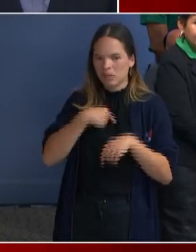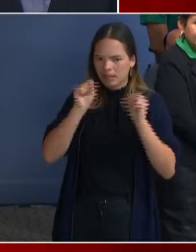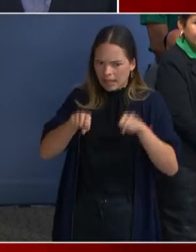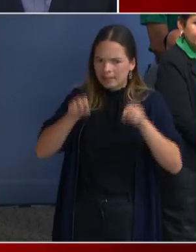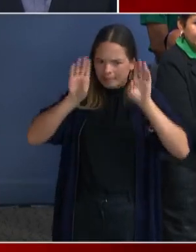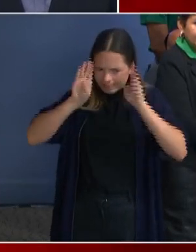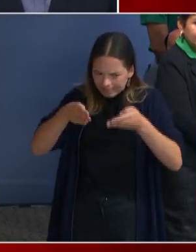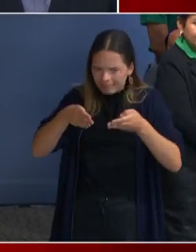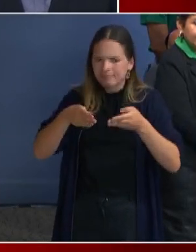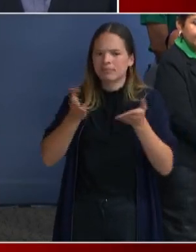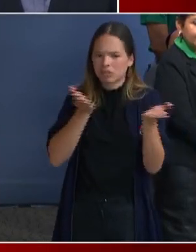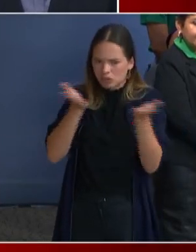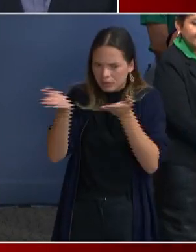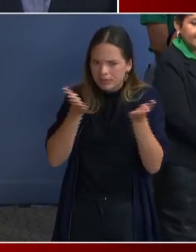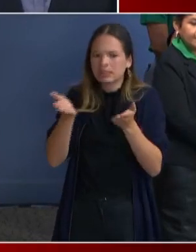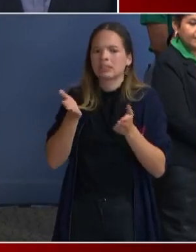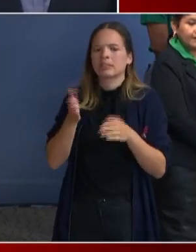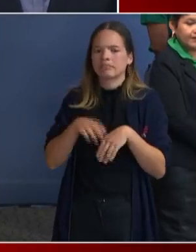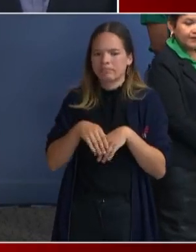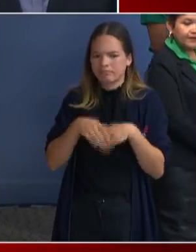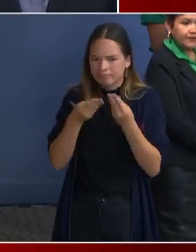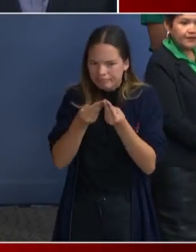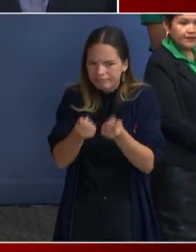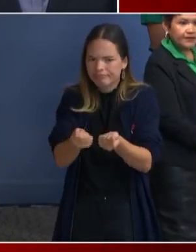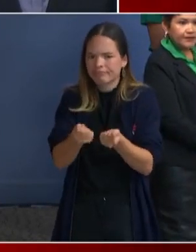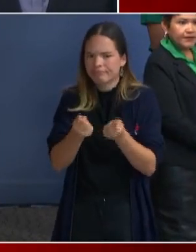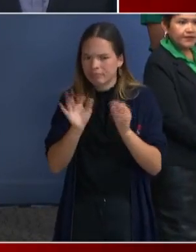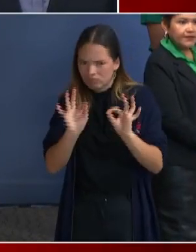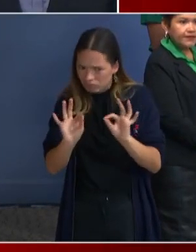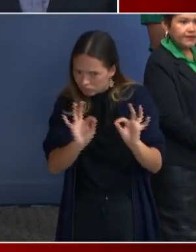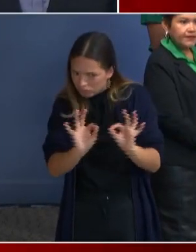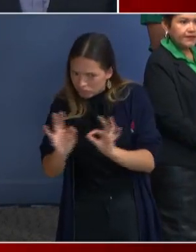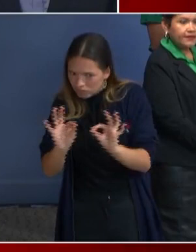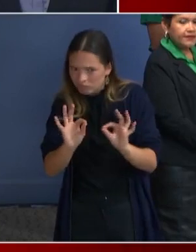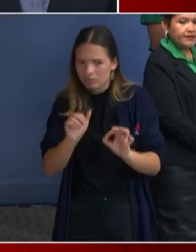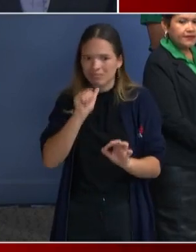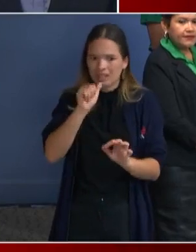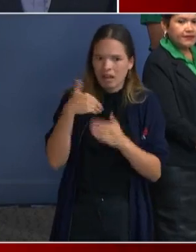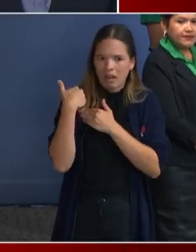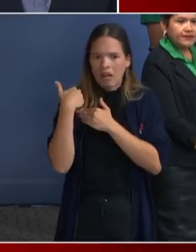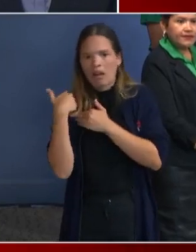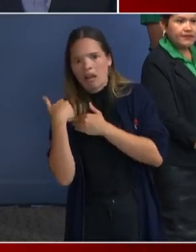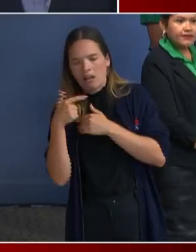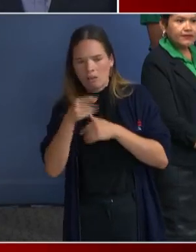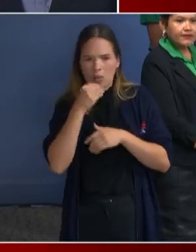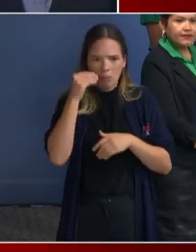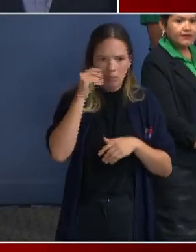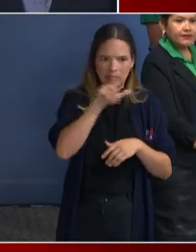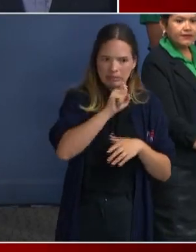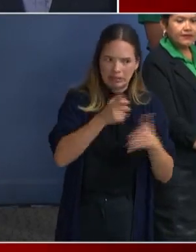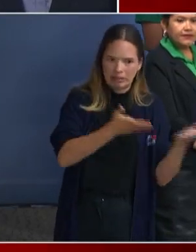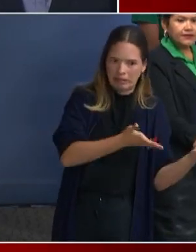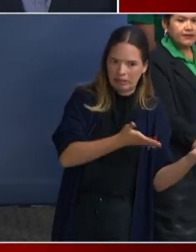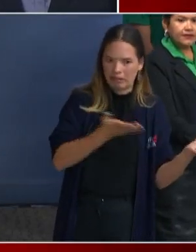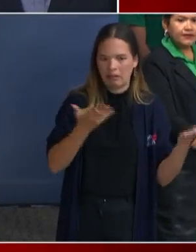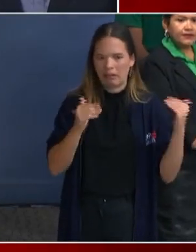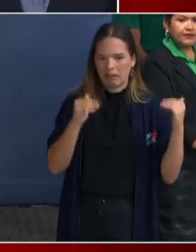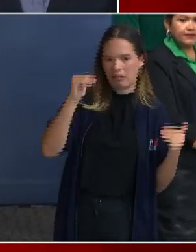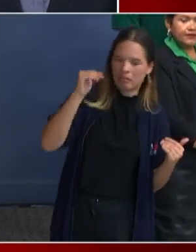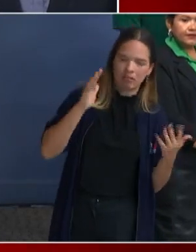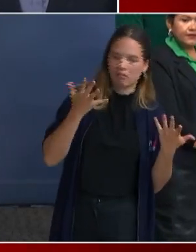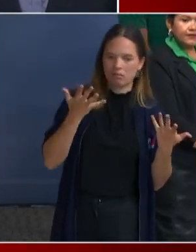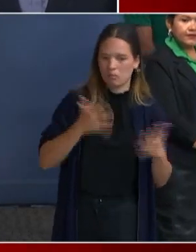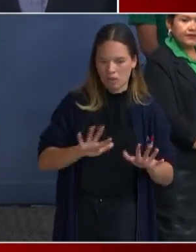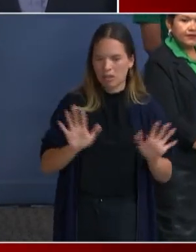the same time, not burdening our homeless services system. Yes. Mayor, Ted Hessen with